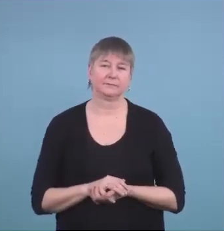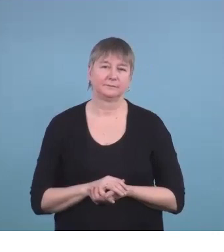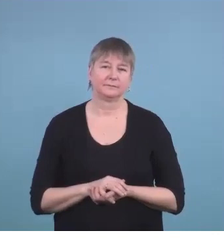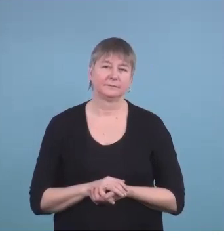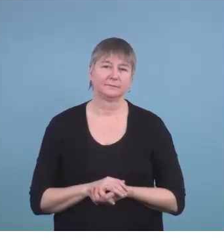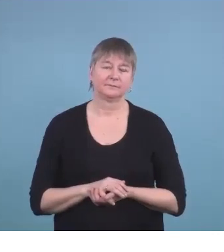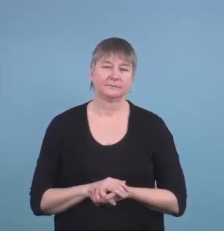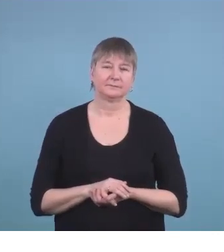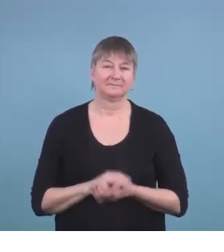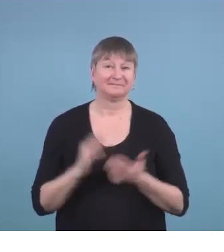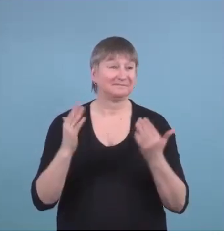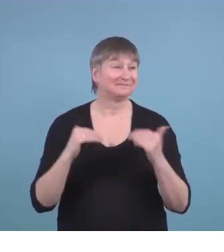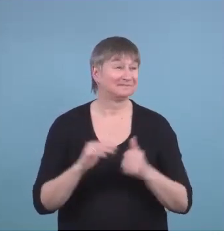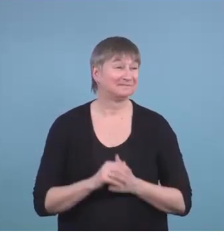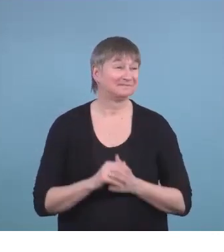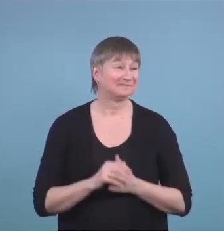Next slide please.